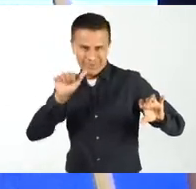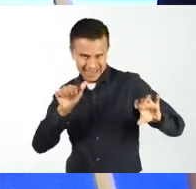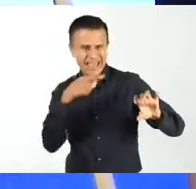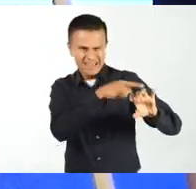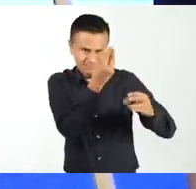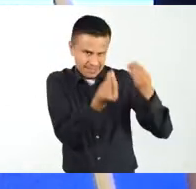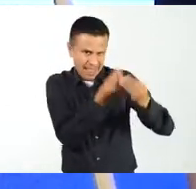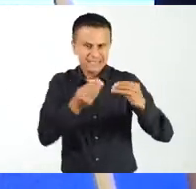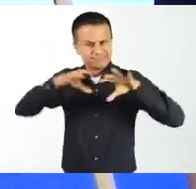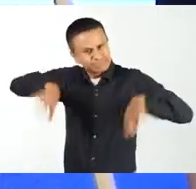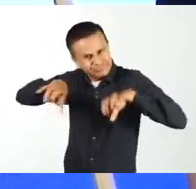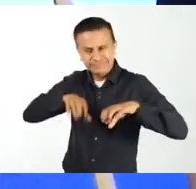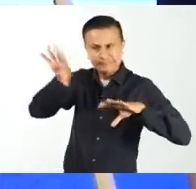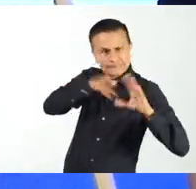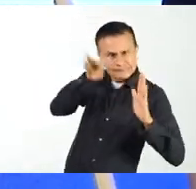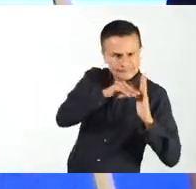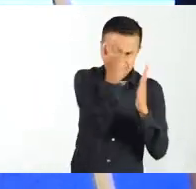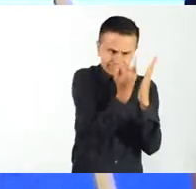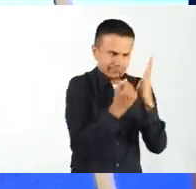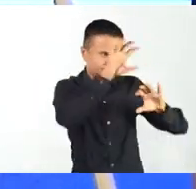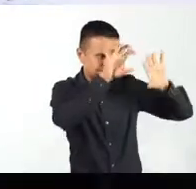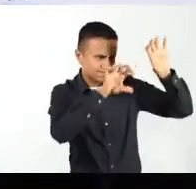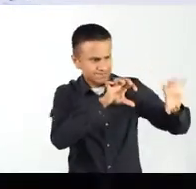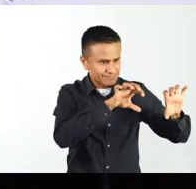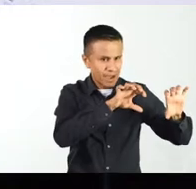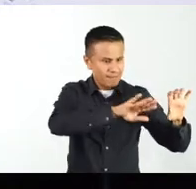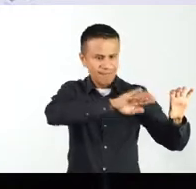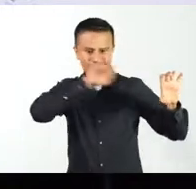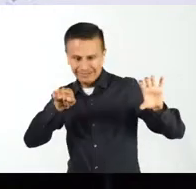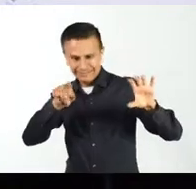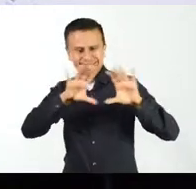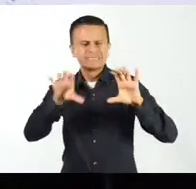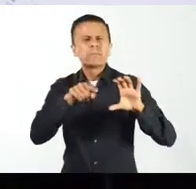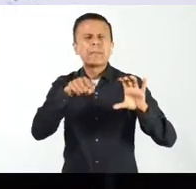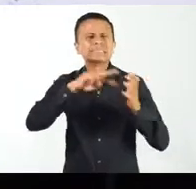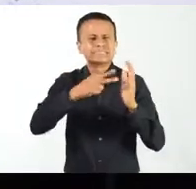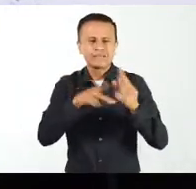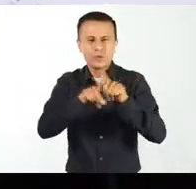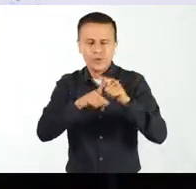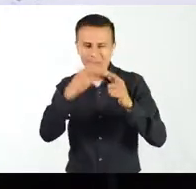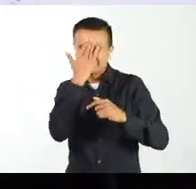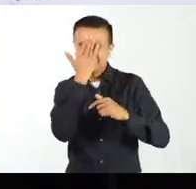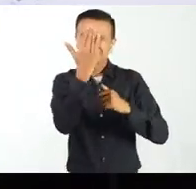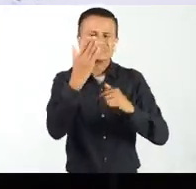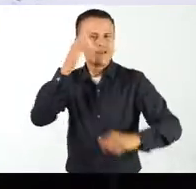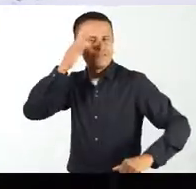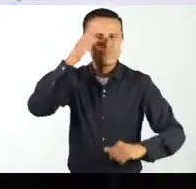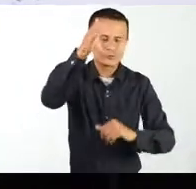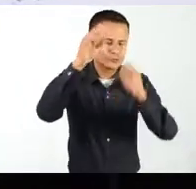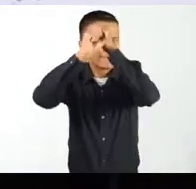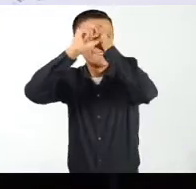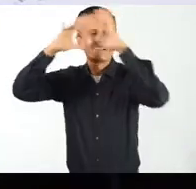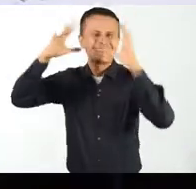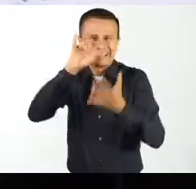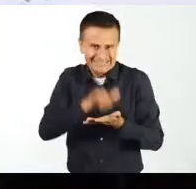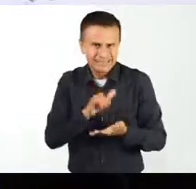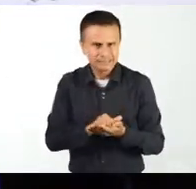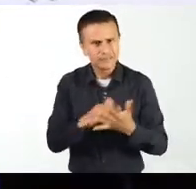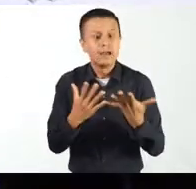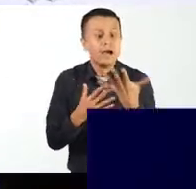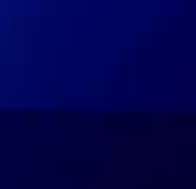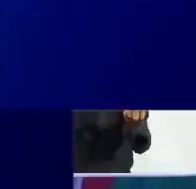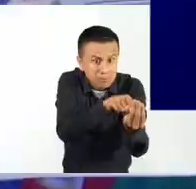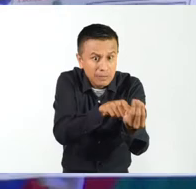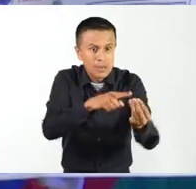we've been, Julia has been documenting, looking back at what we've done, she's left some space for us to look